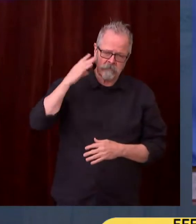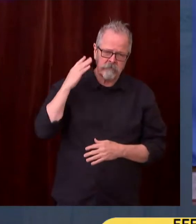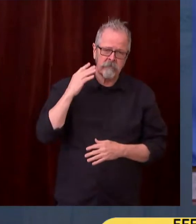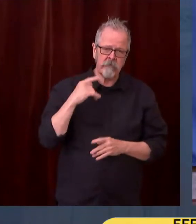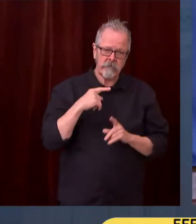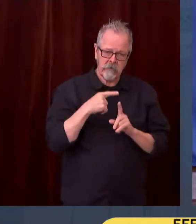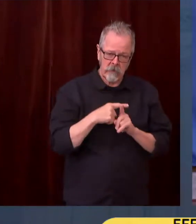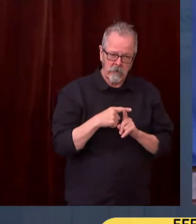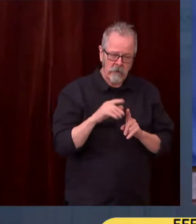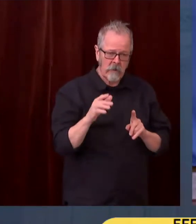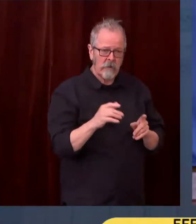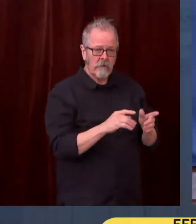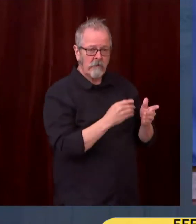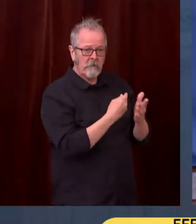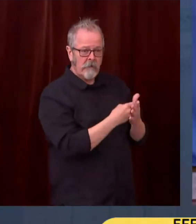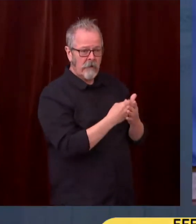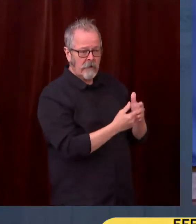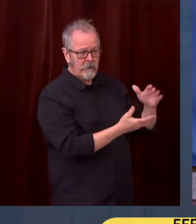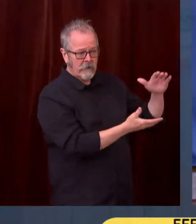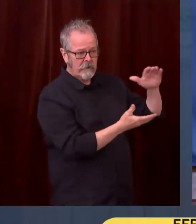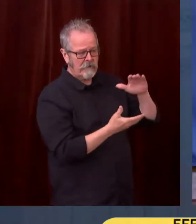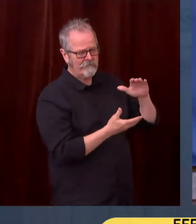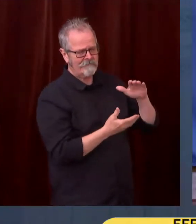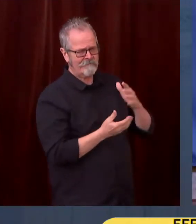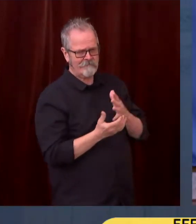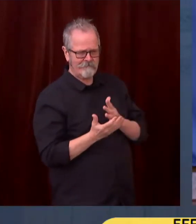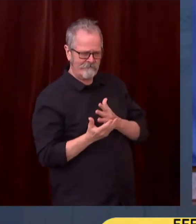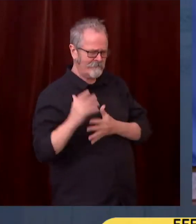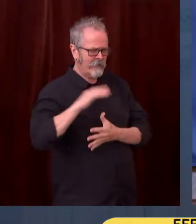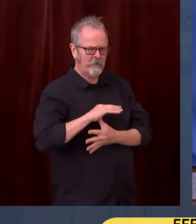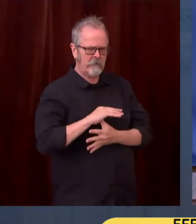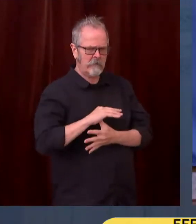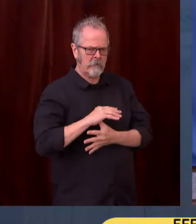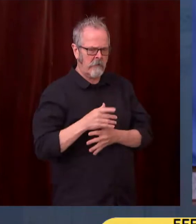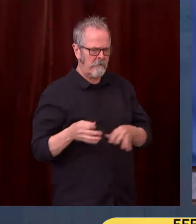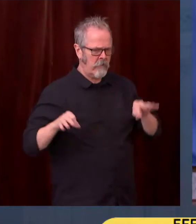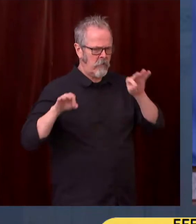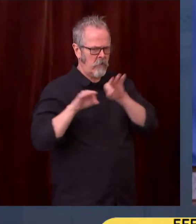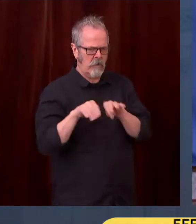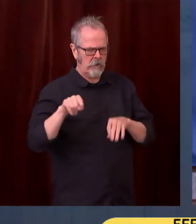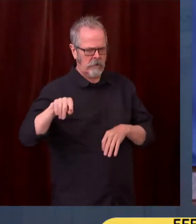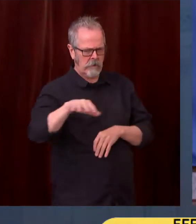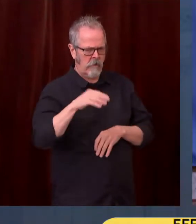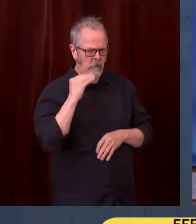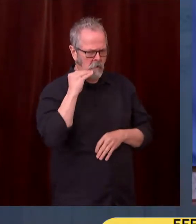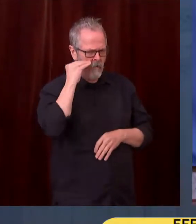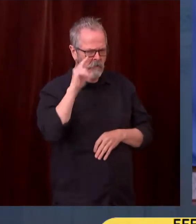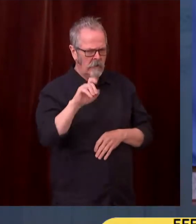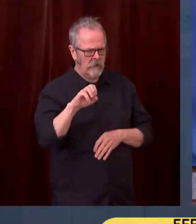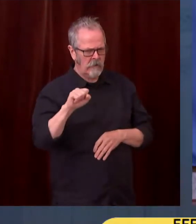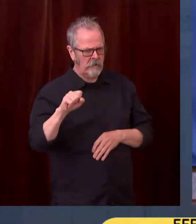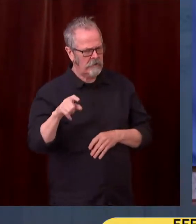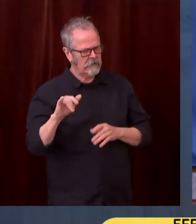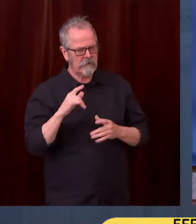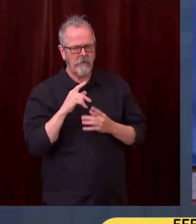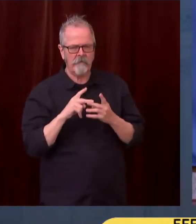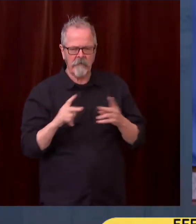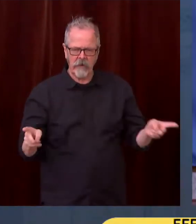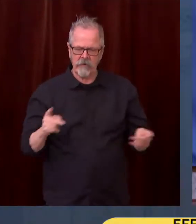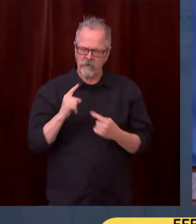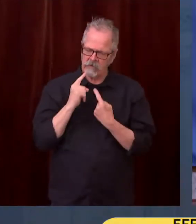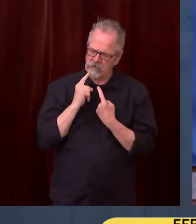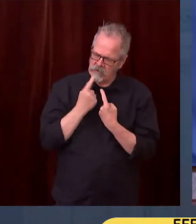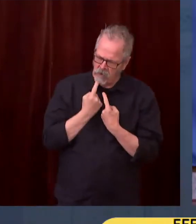do more than we're currently anticipated doing. Again, with these expectations of having a joint